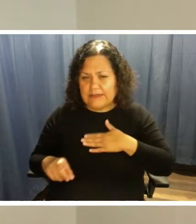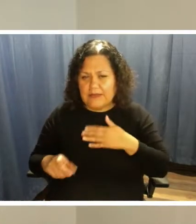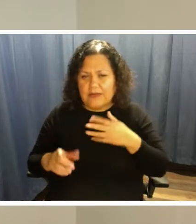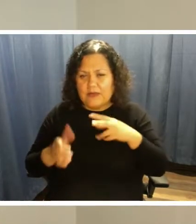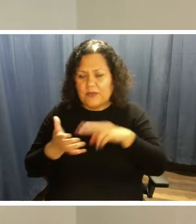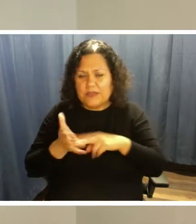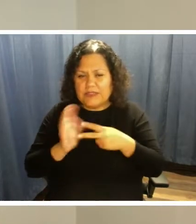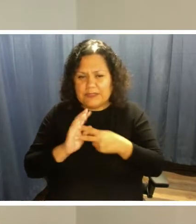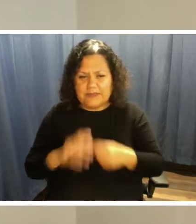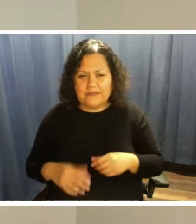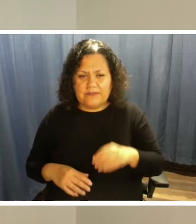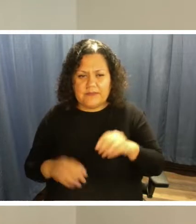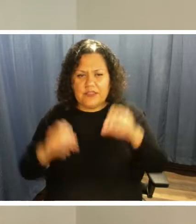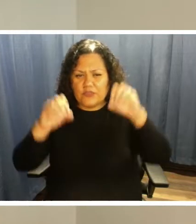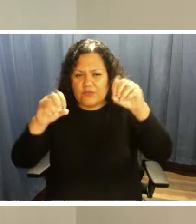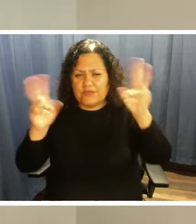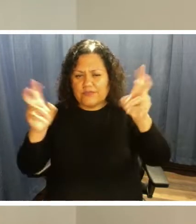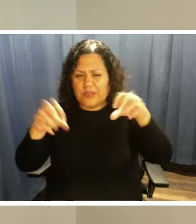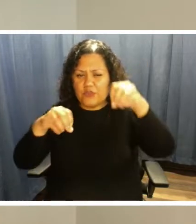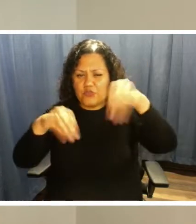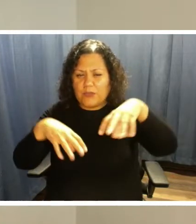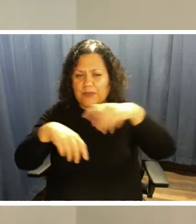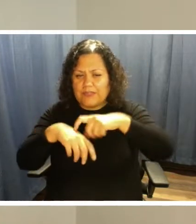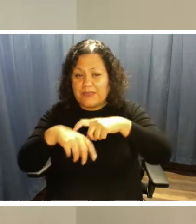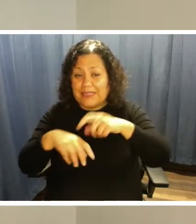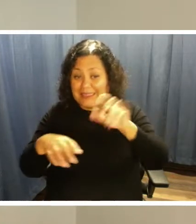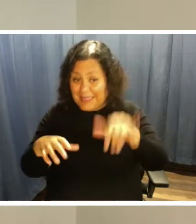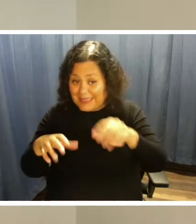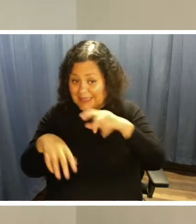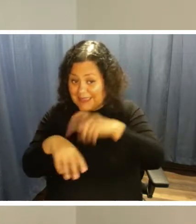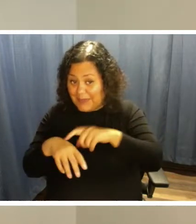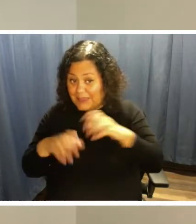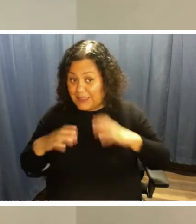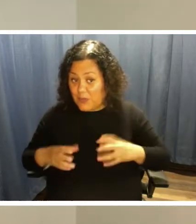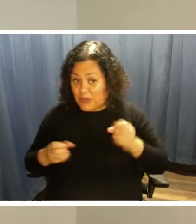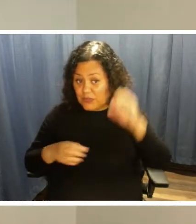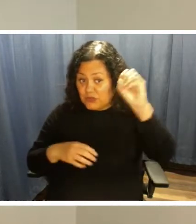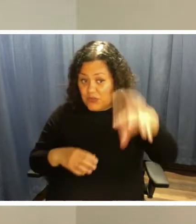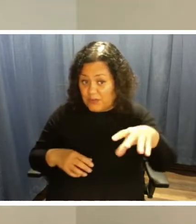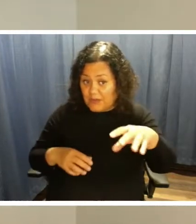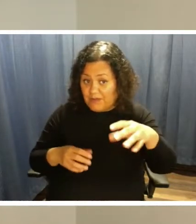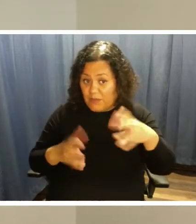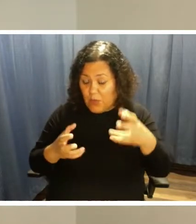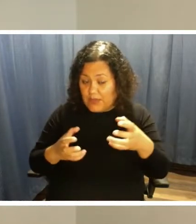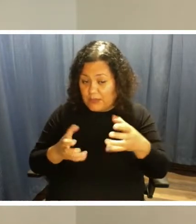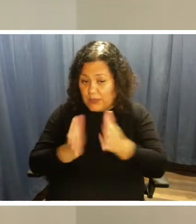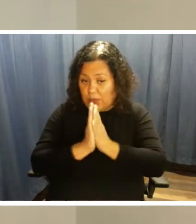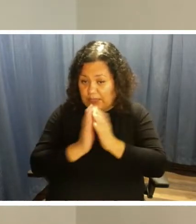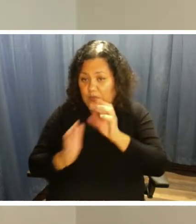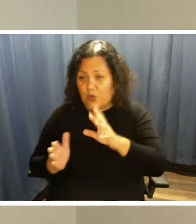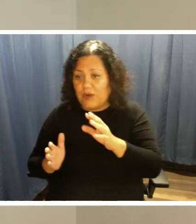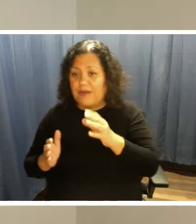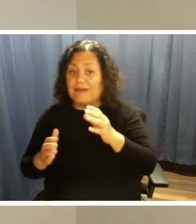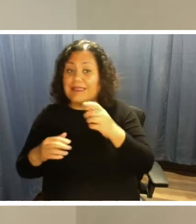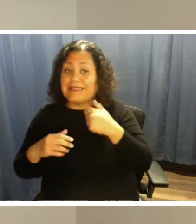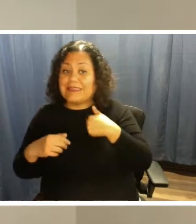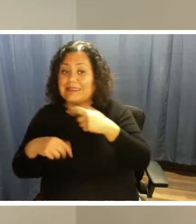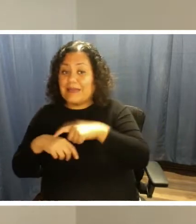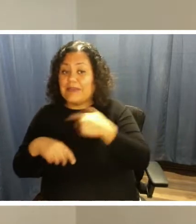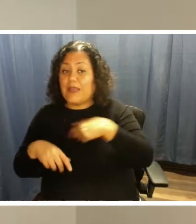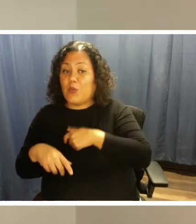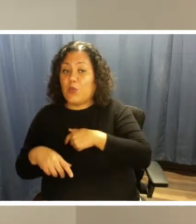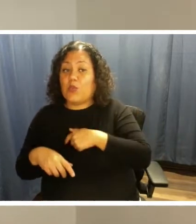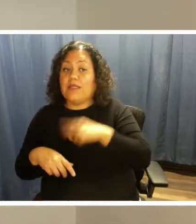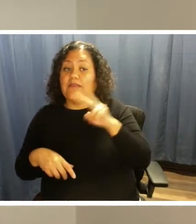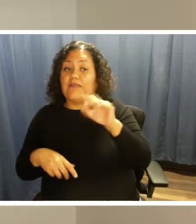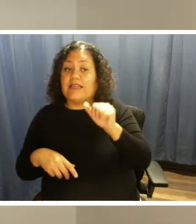time mean? Is it the time that the customer wants to get dropped off or is it the time that we tell the customer we're going to be getting ready to drop them